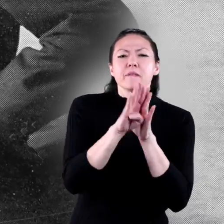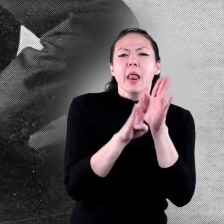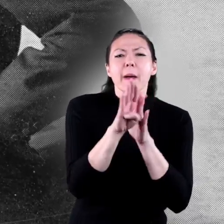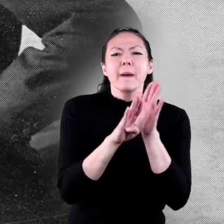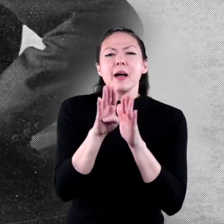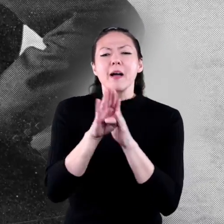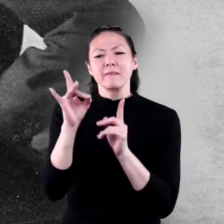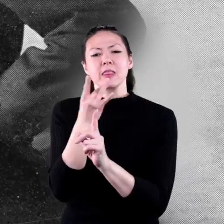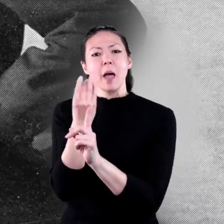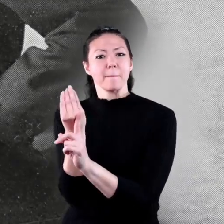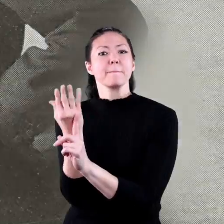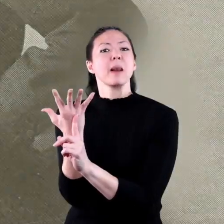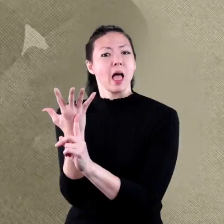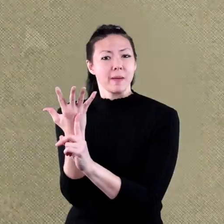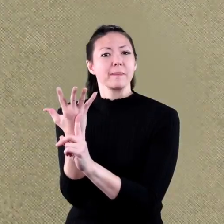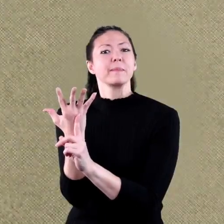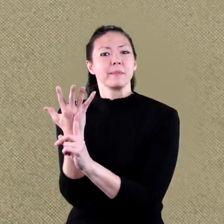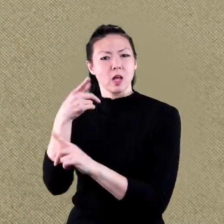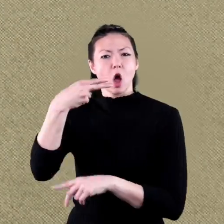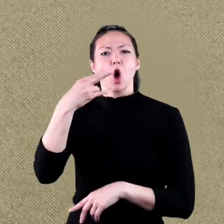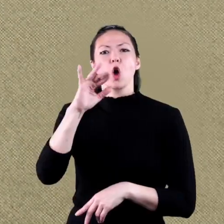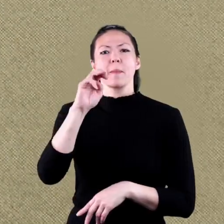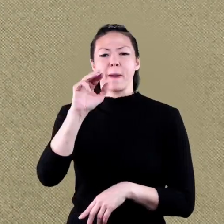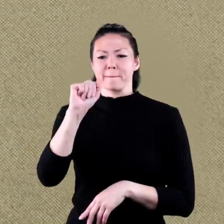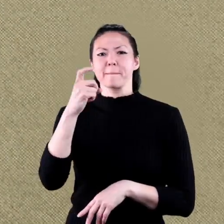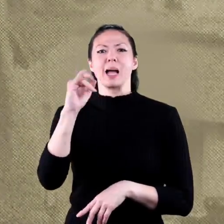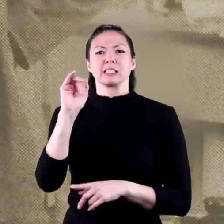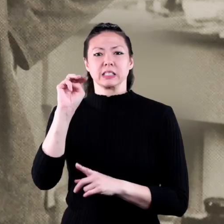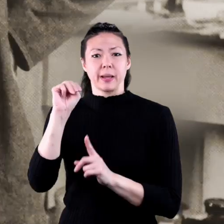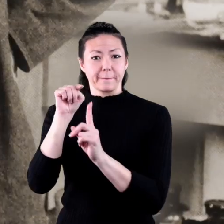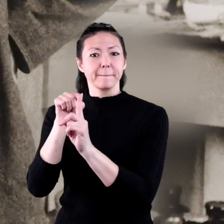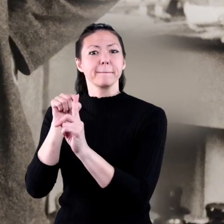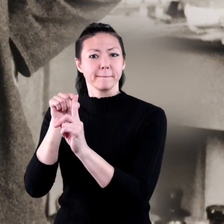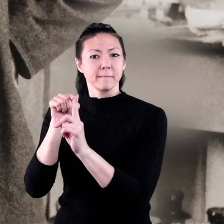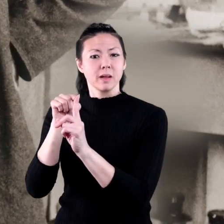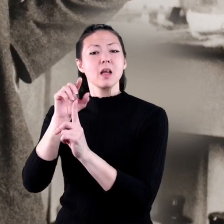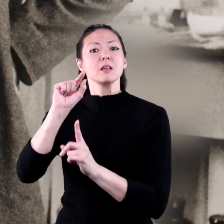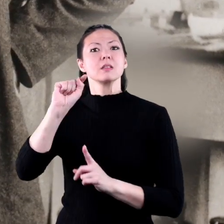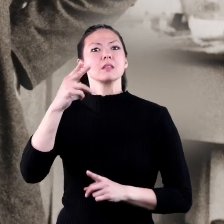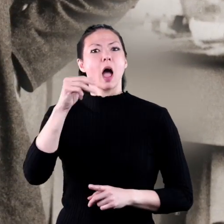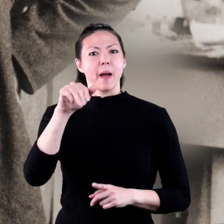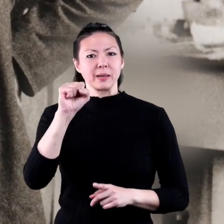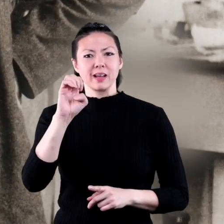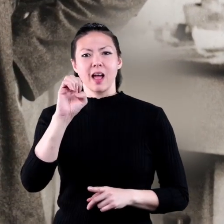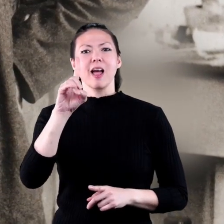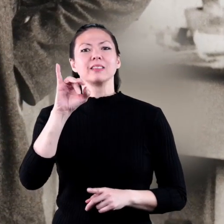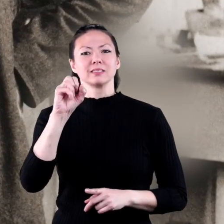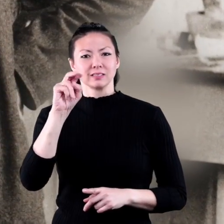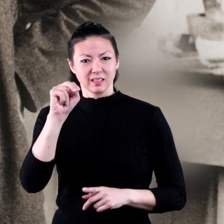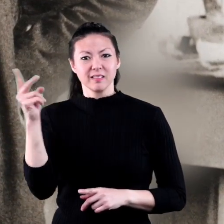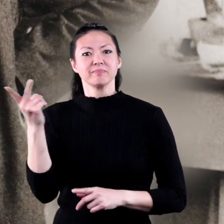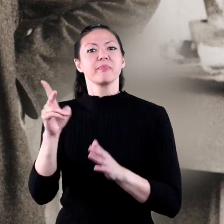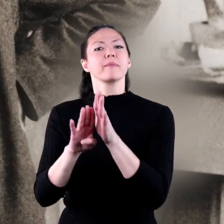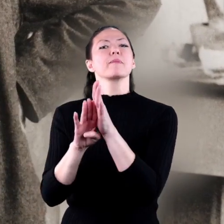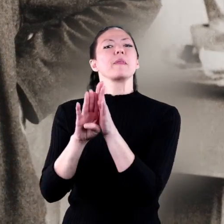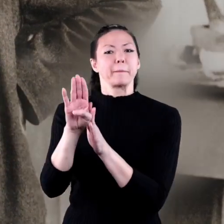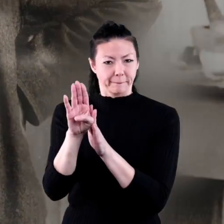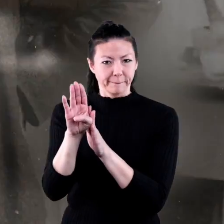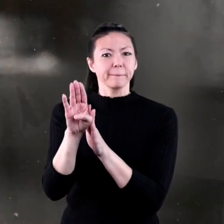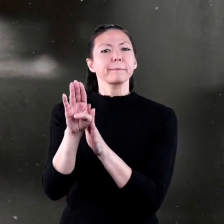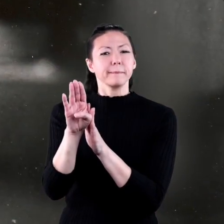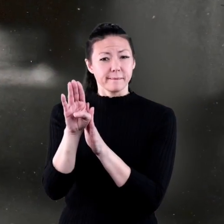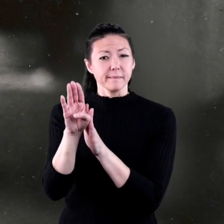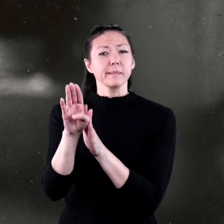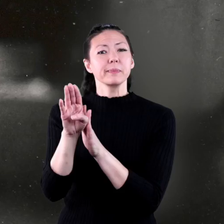bulb, Joseph Swan, Hiram Maxim, and Thomas Edison, it was Thomas Edison that